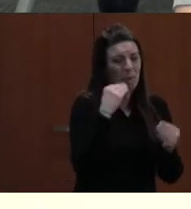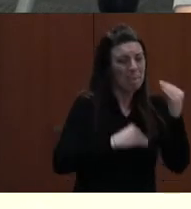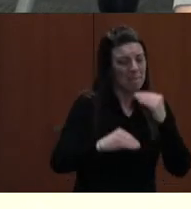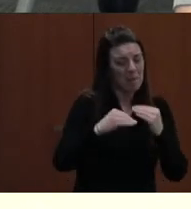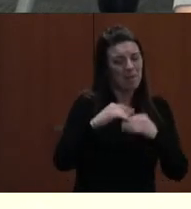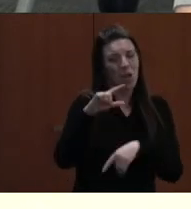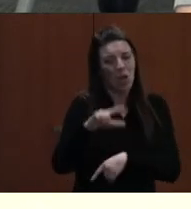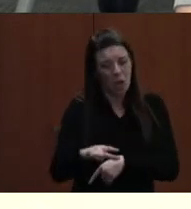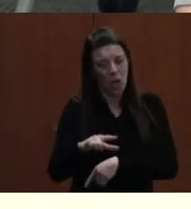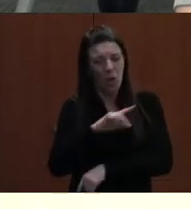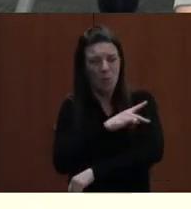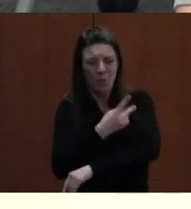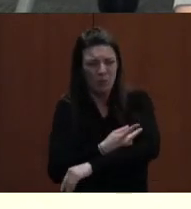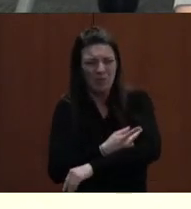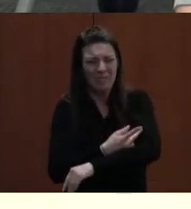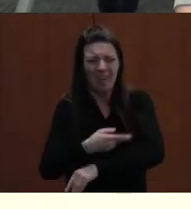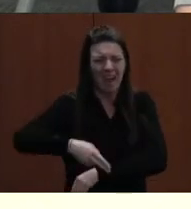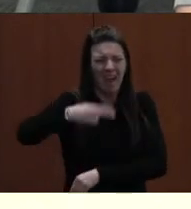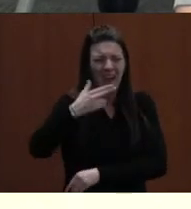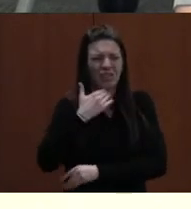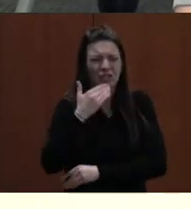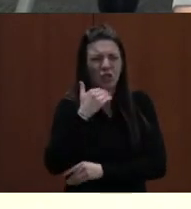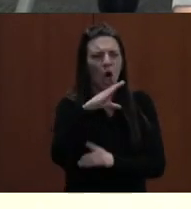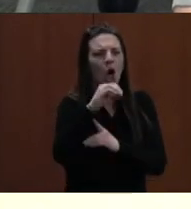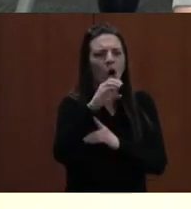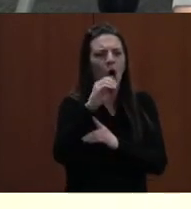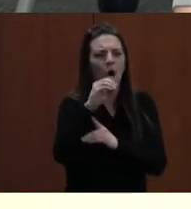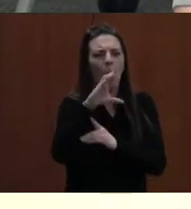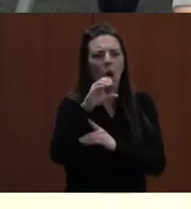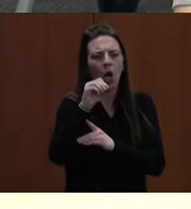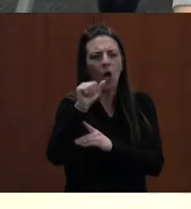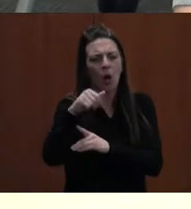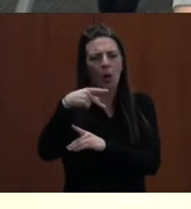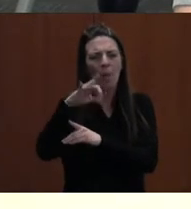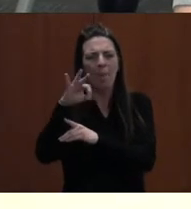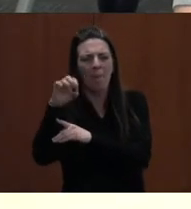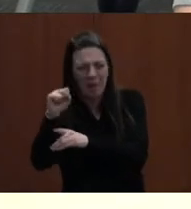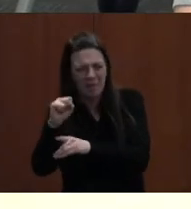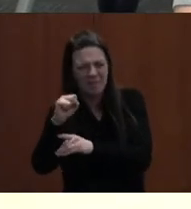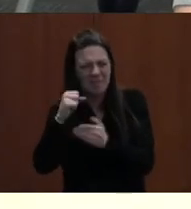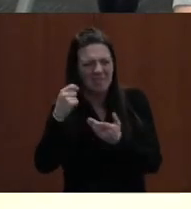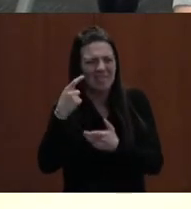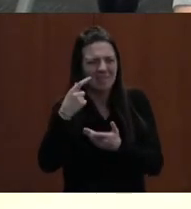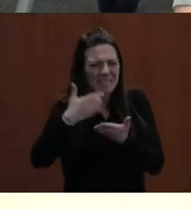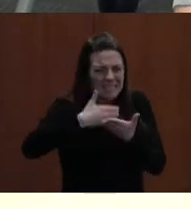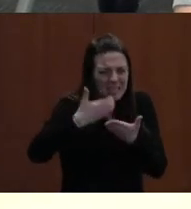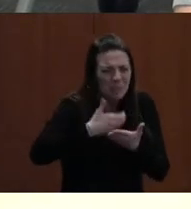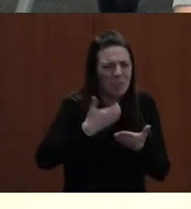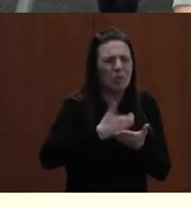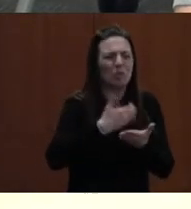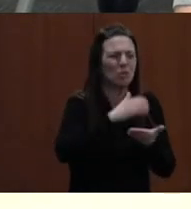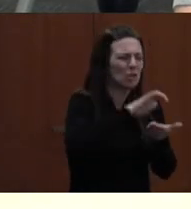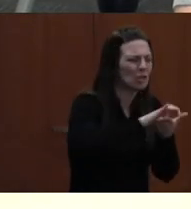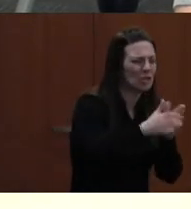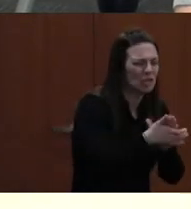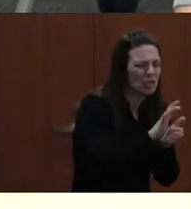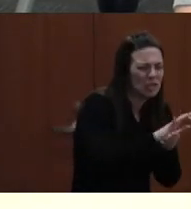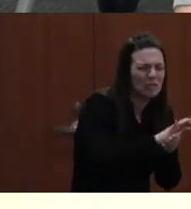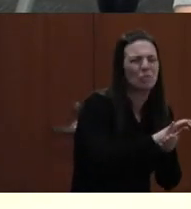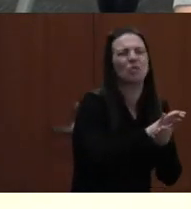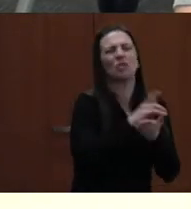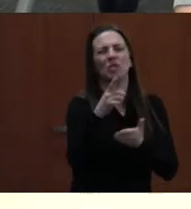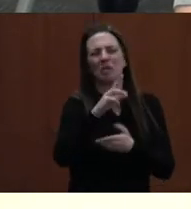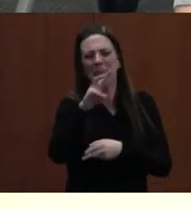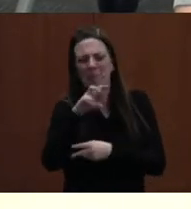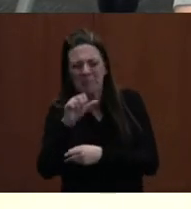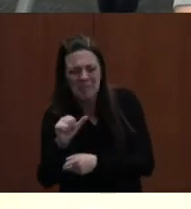high-sugar, highly processed foods such as cocoa puffs, cinnamonis, chocolate chip muffins, cheeseburgers, chicken nuggets, pizza, macaroni and